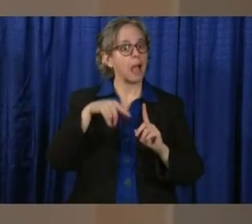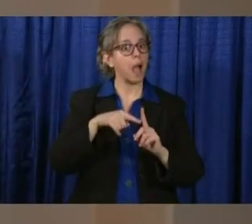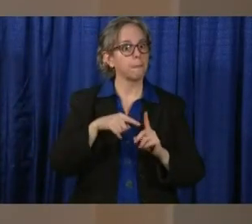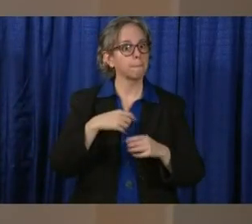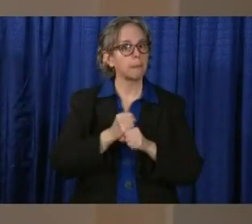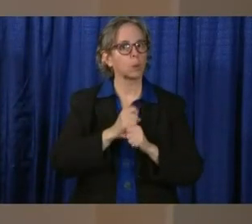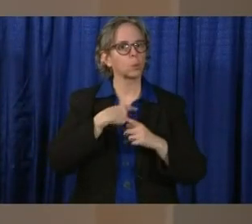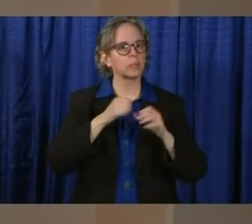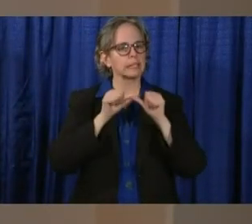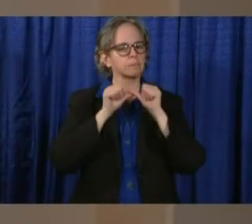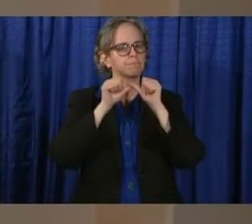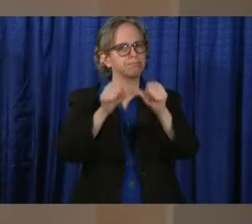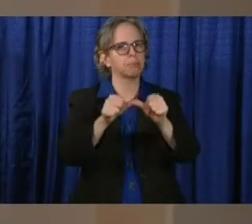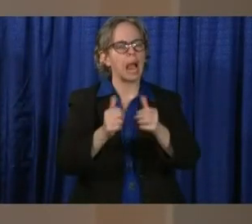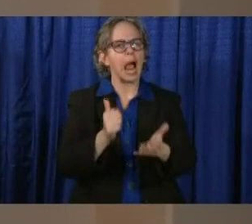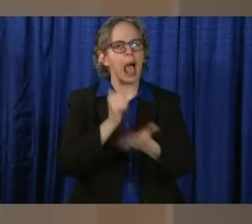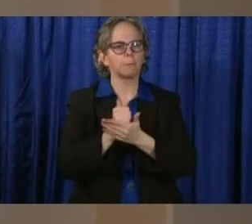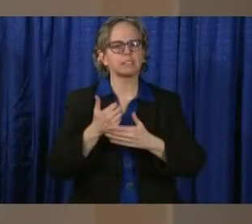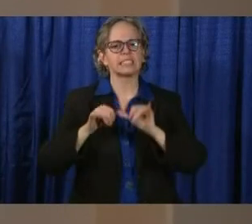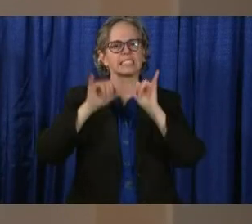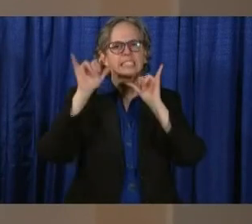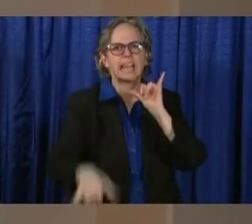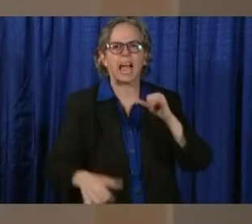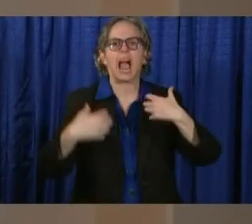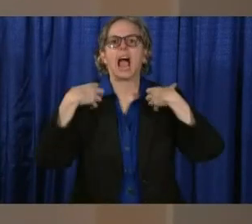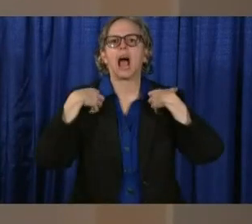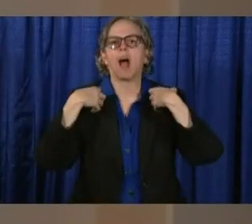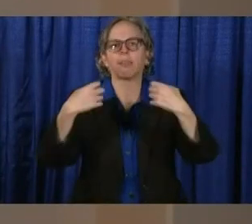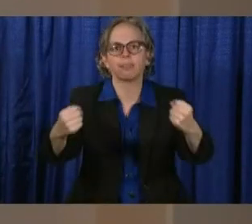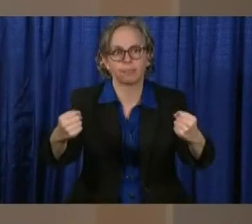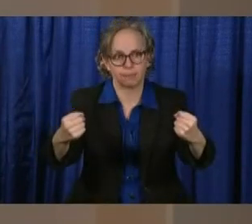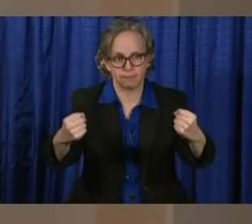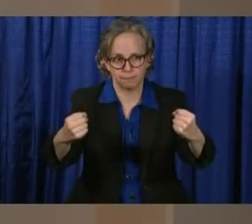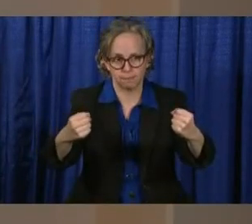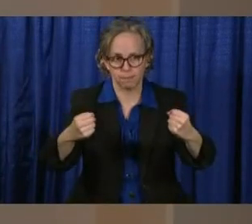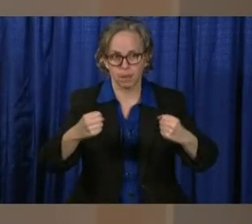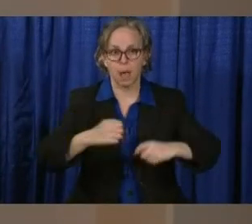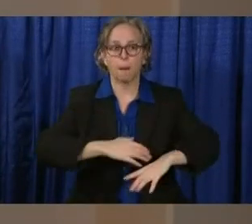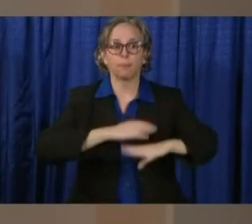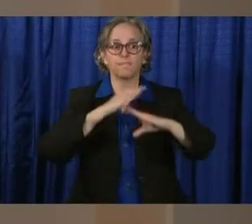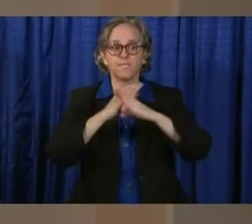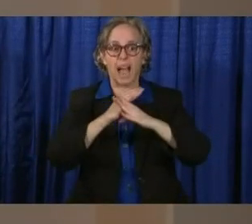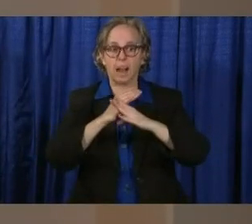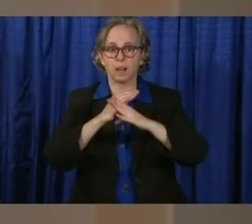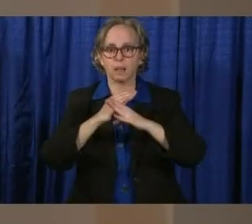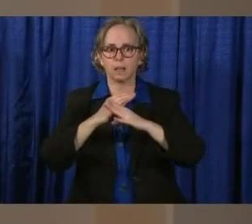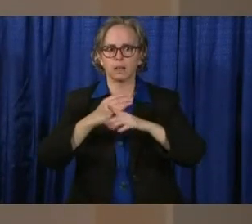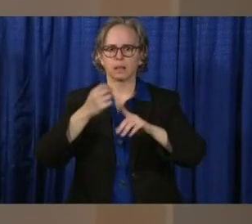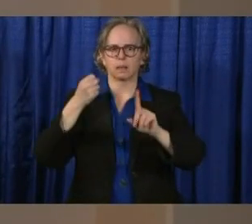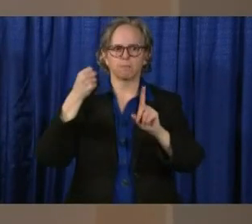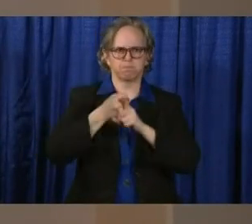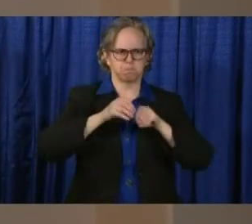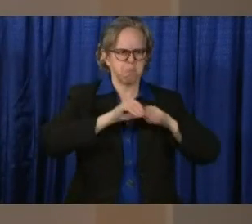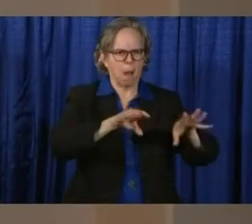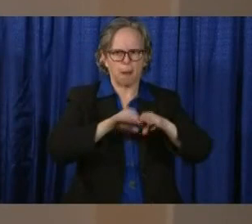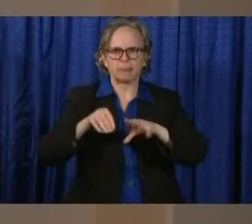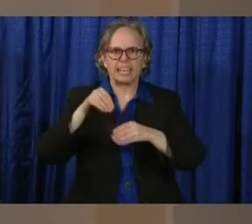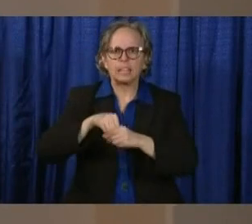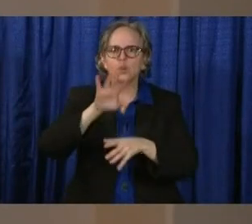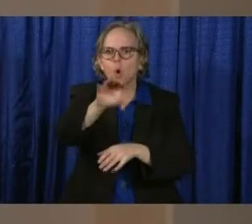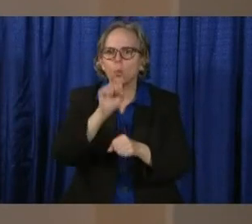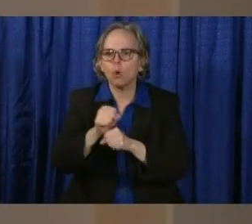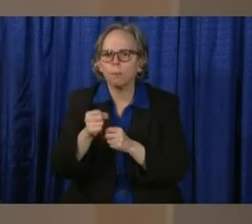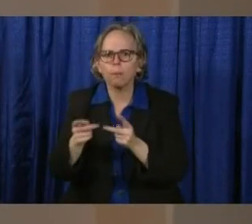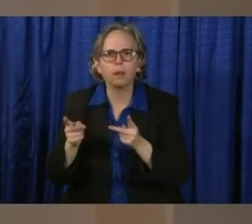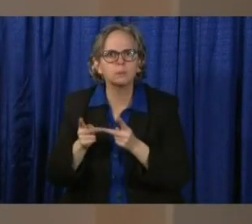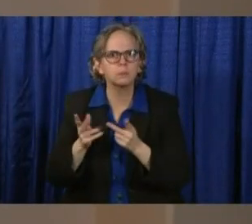and that we can make sure that you don't have an outbreak in your workplace. Because the last thing we want any business to do in the future